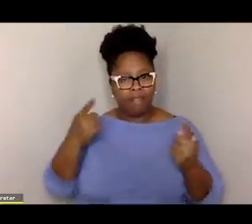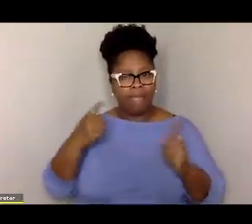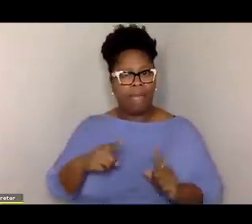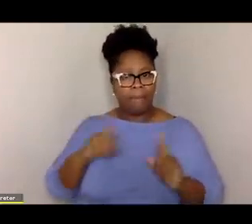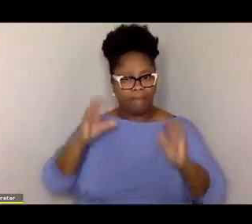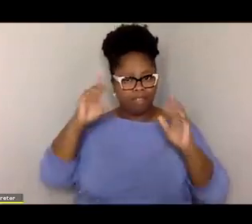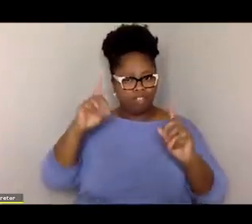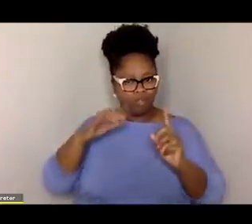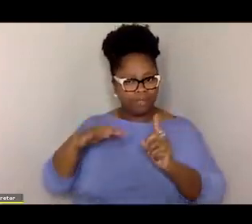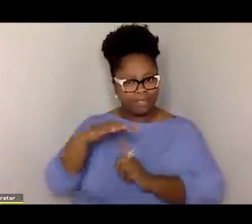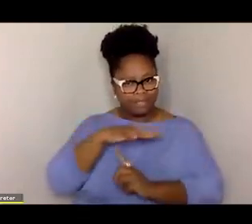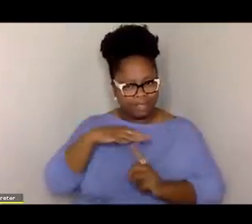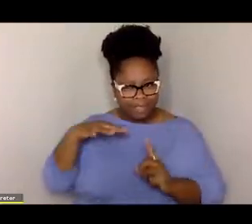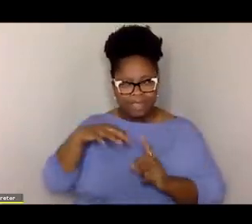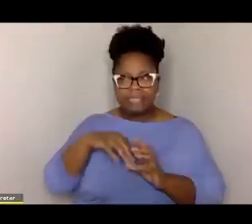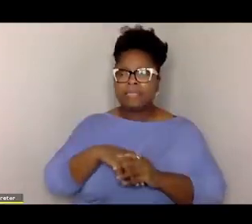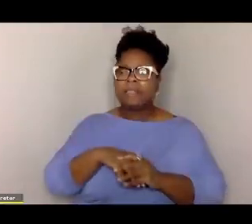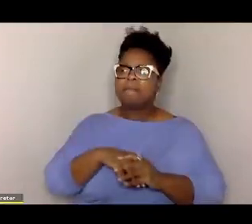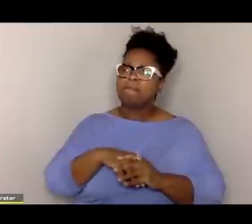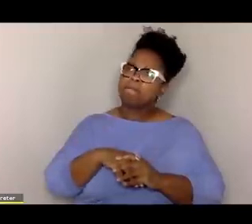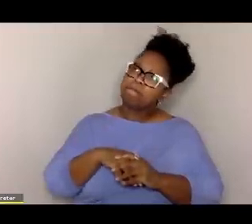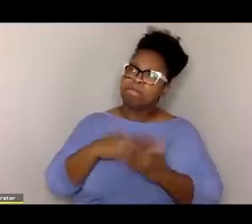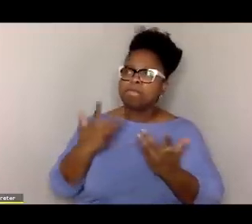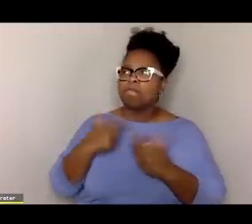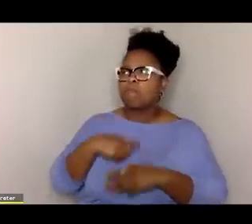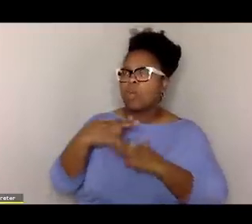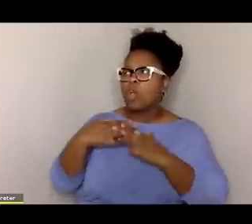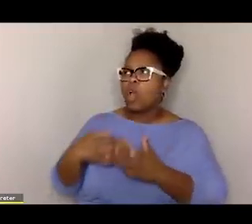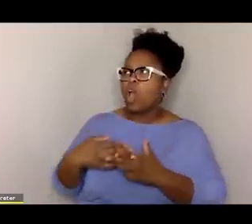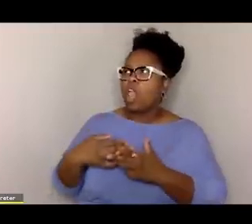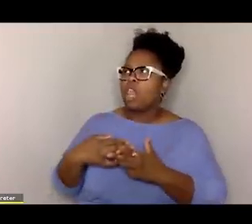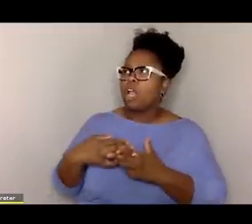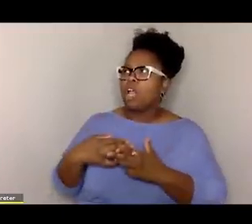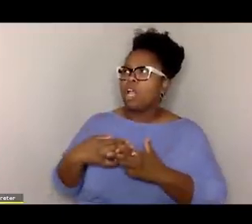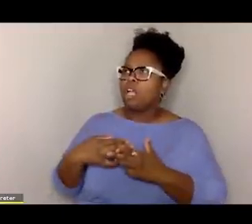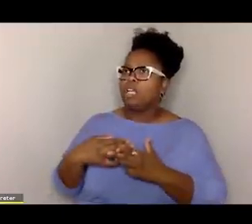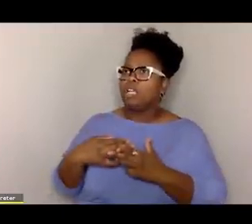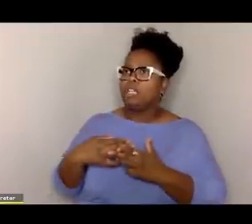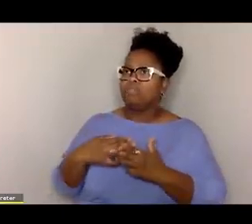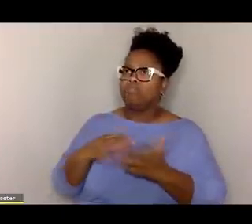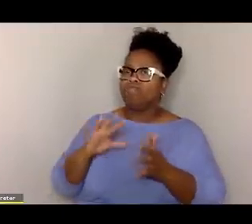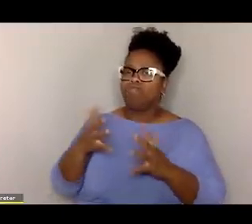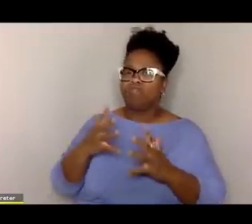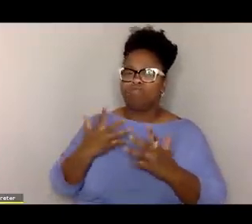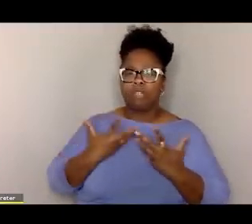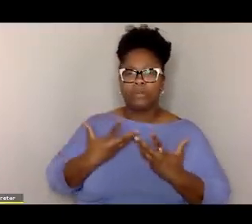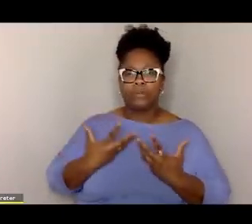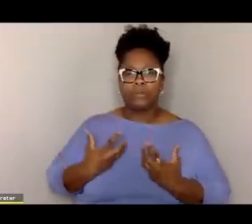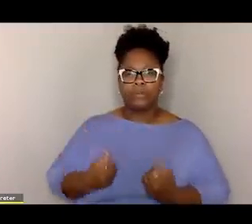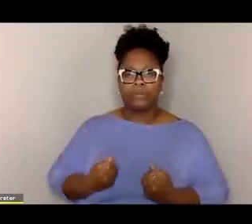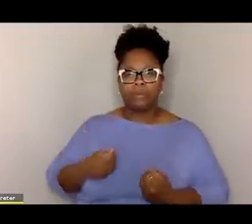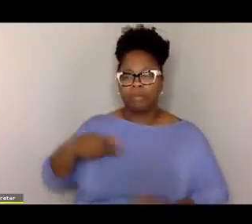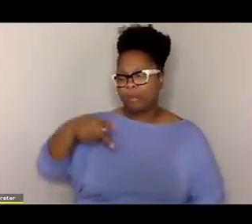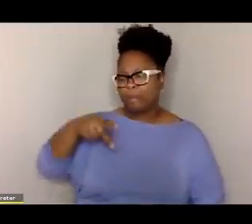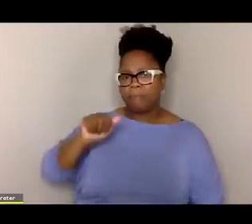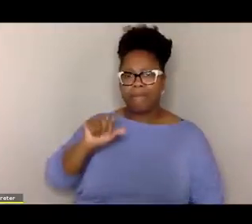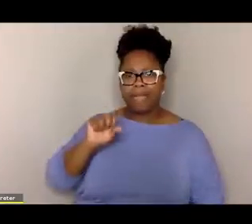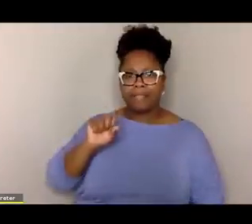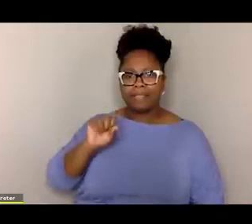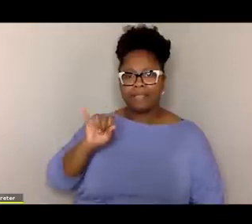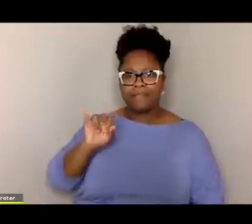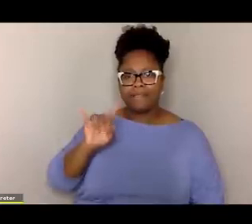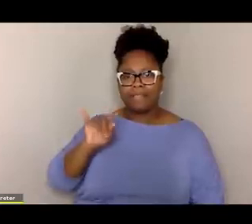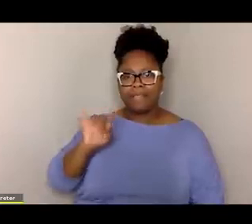is this, what I would call the kind of a passivity